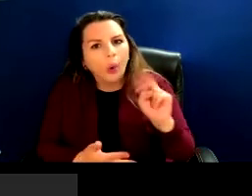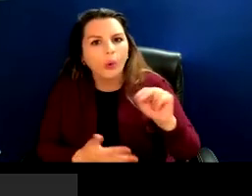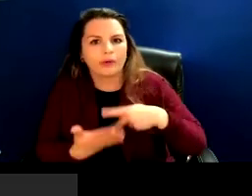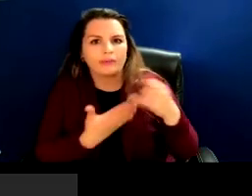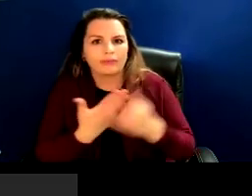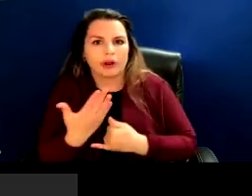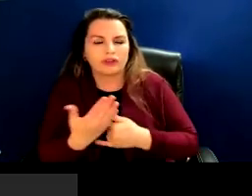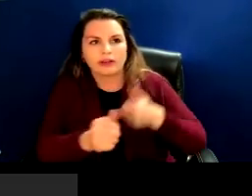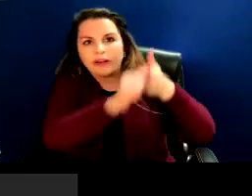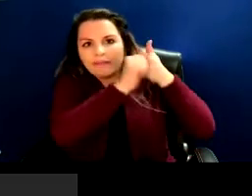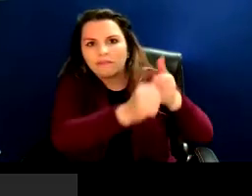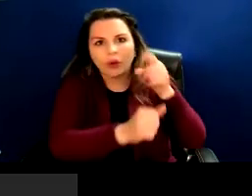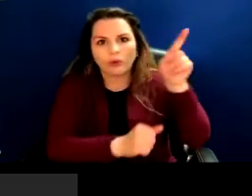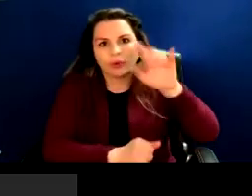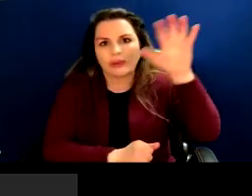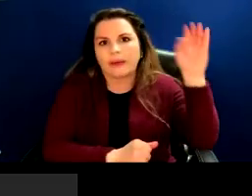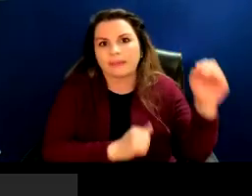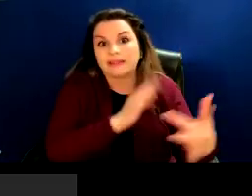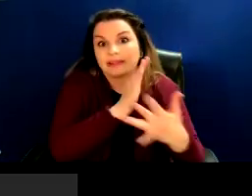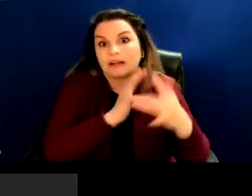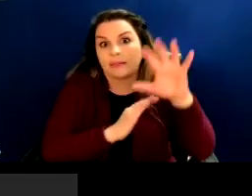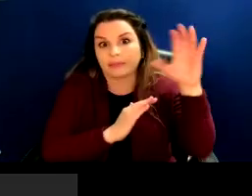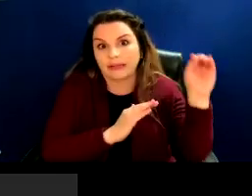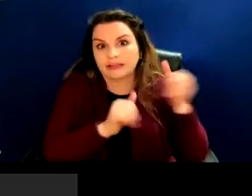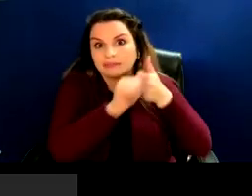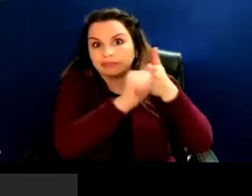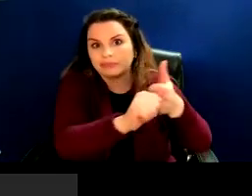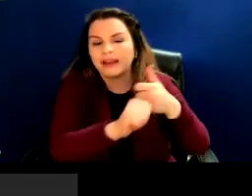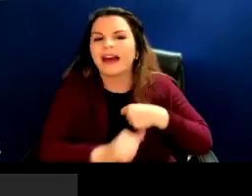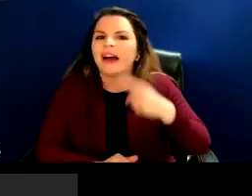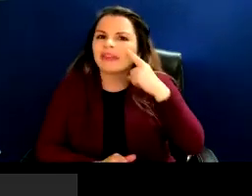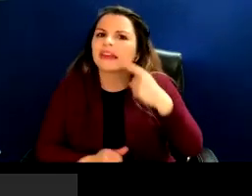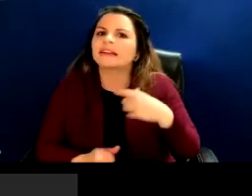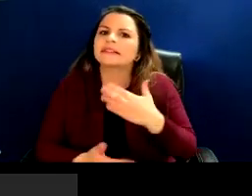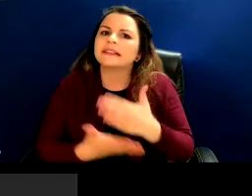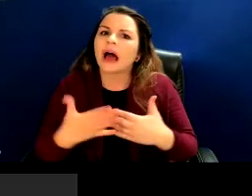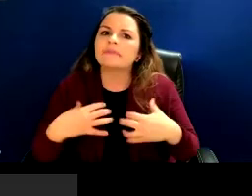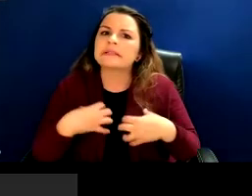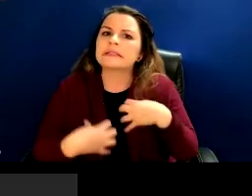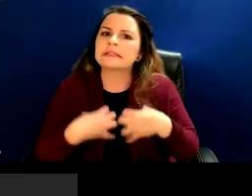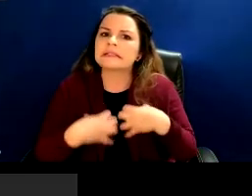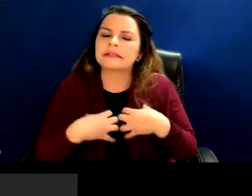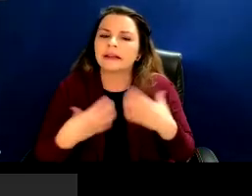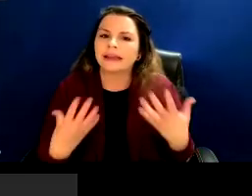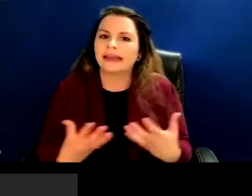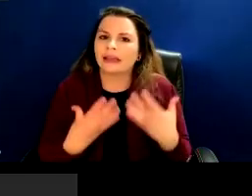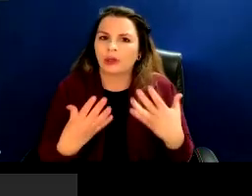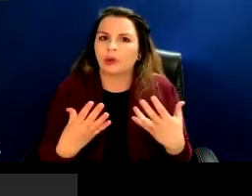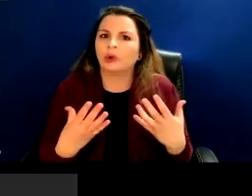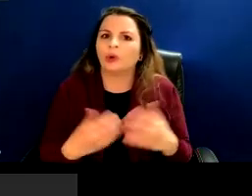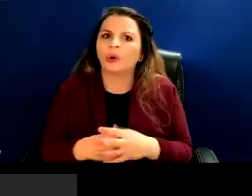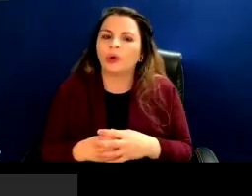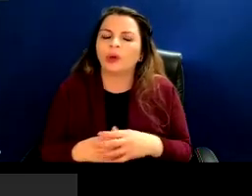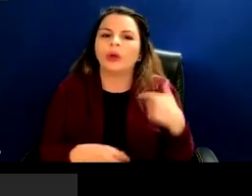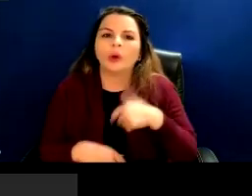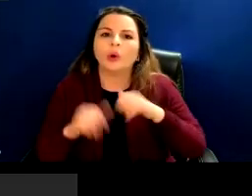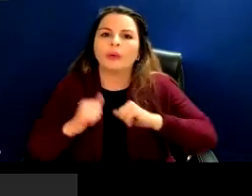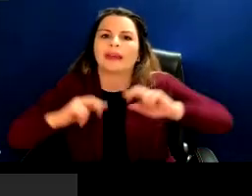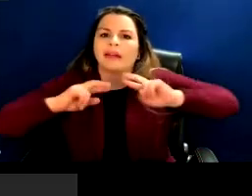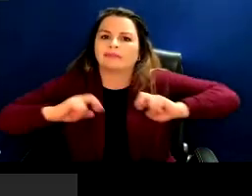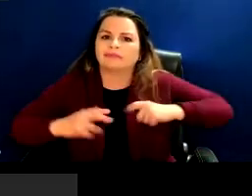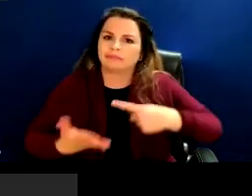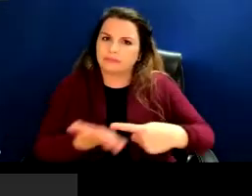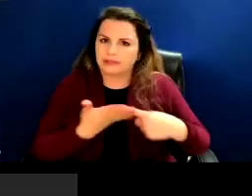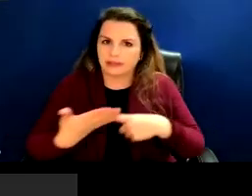commercial search engines. And I think there's a lot of tension here in that space that we should be continuing to